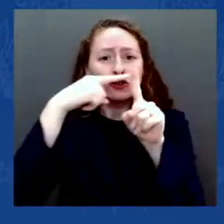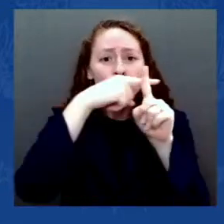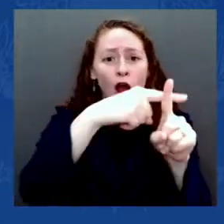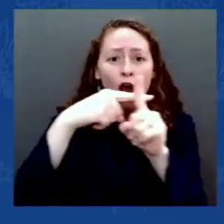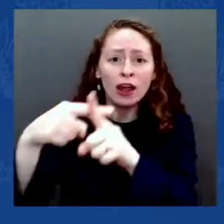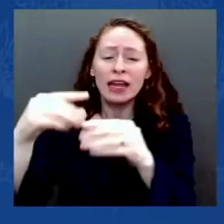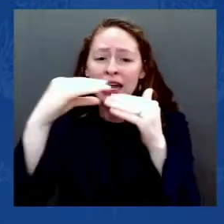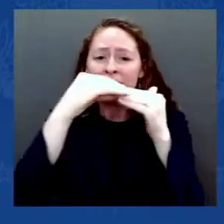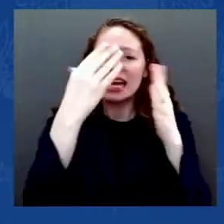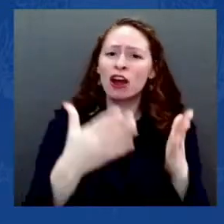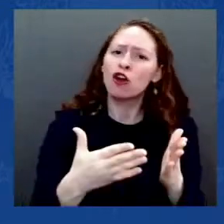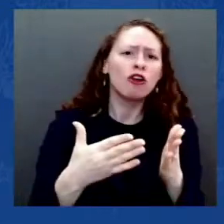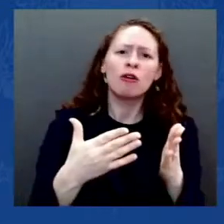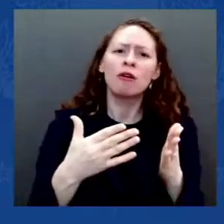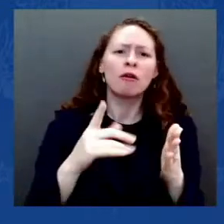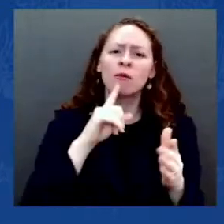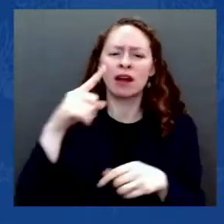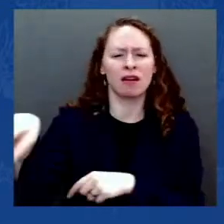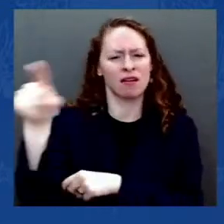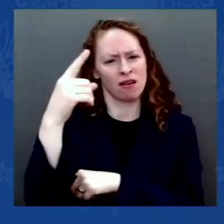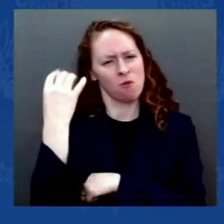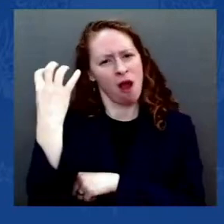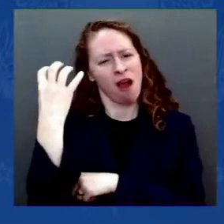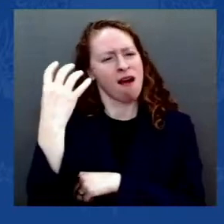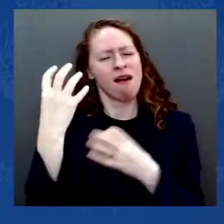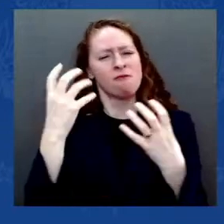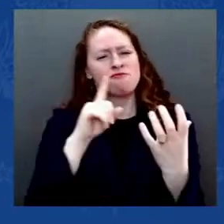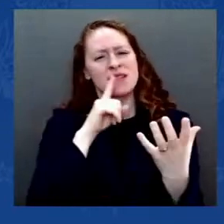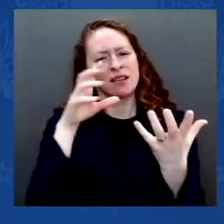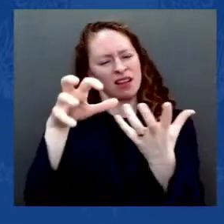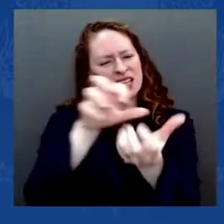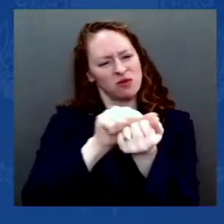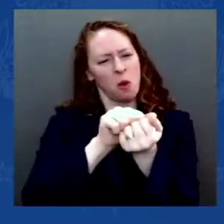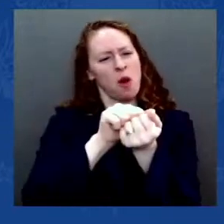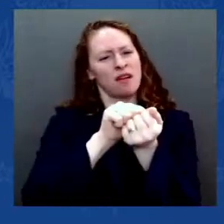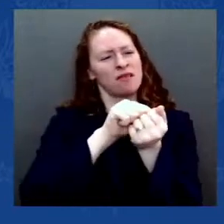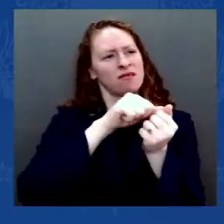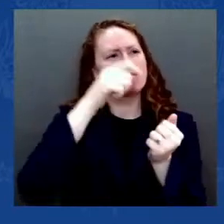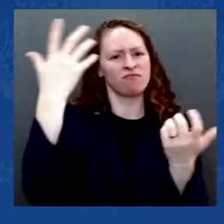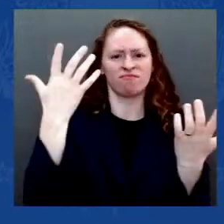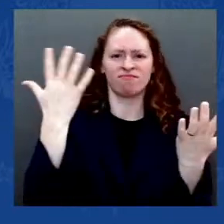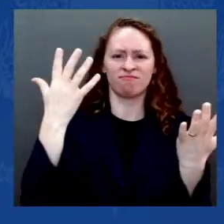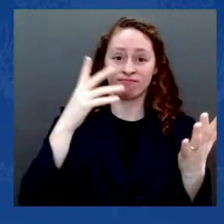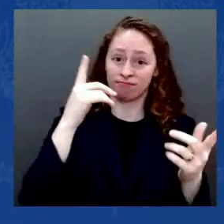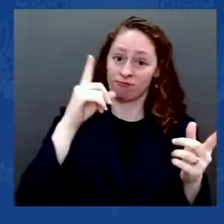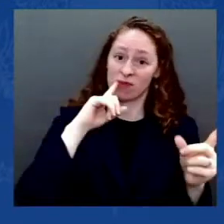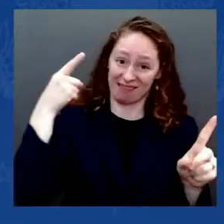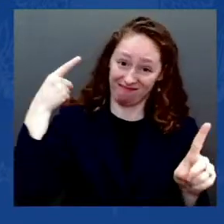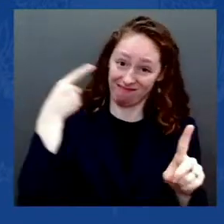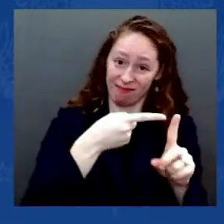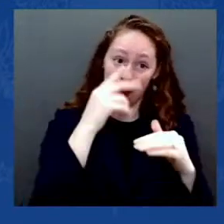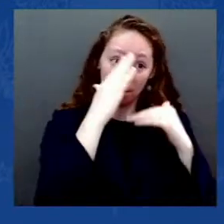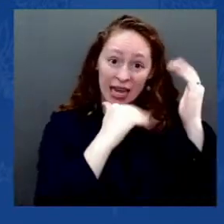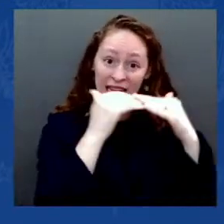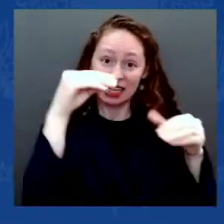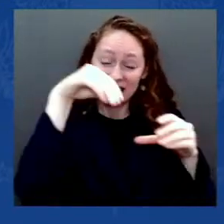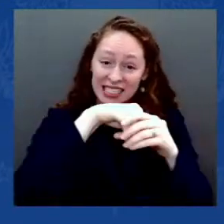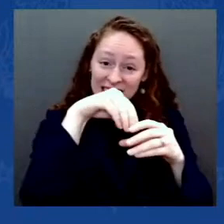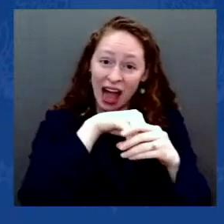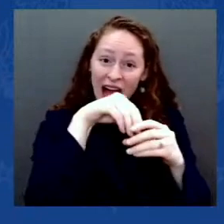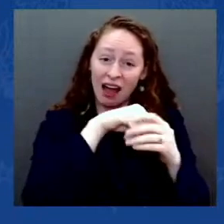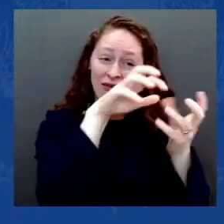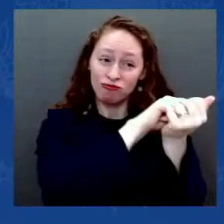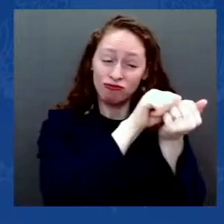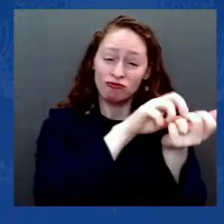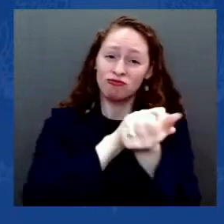was not only a building hallowed as it is. what they were assaulting